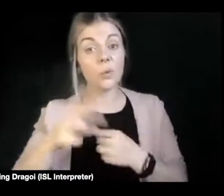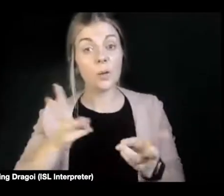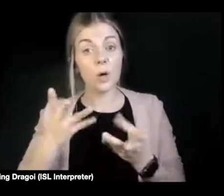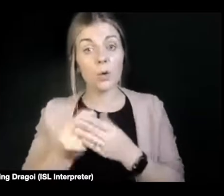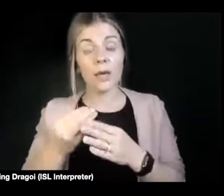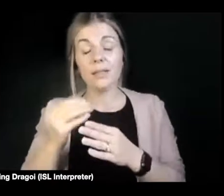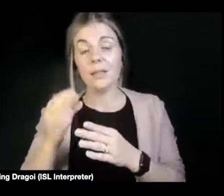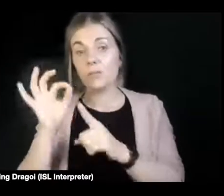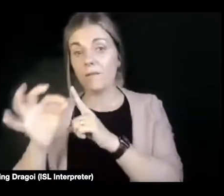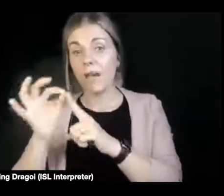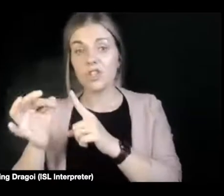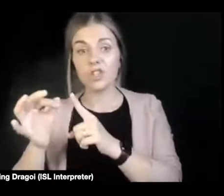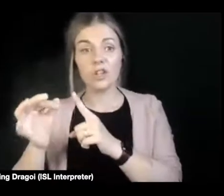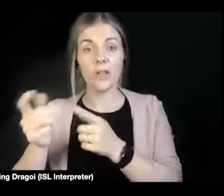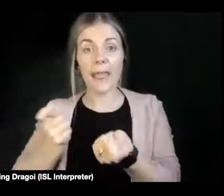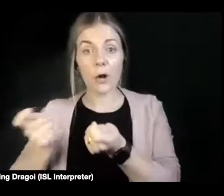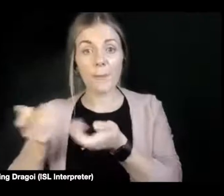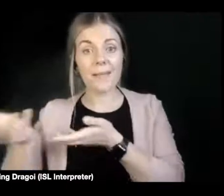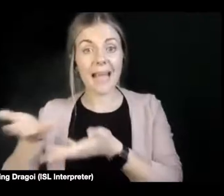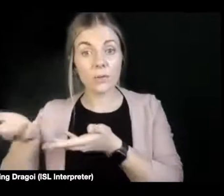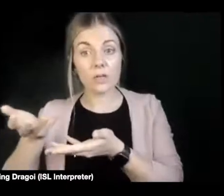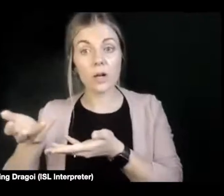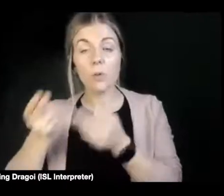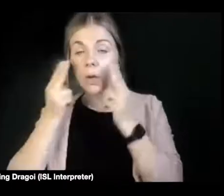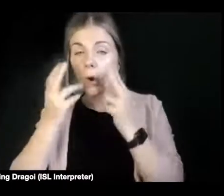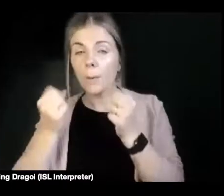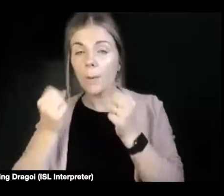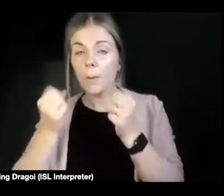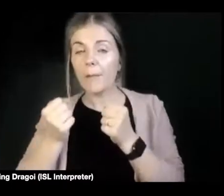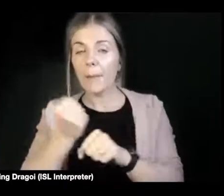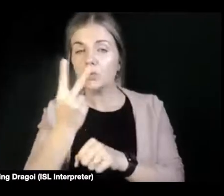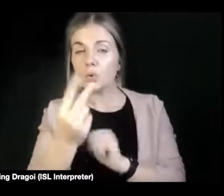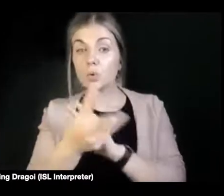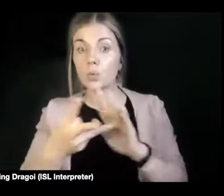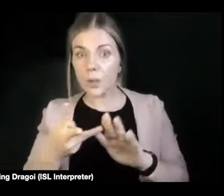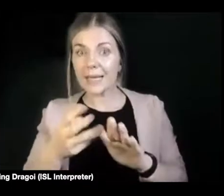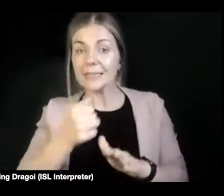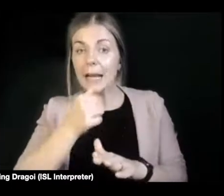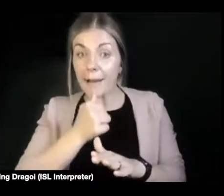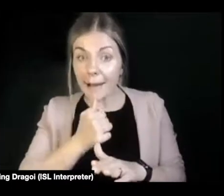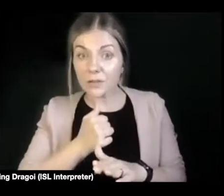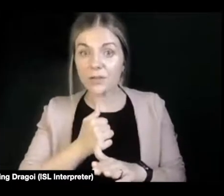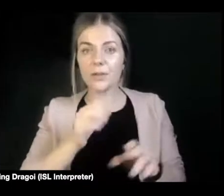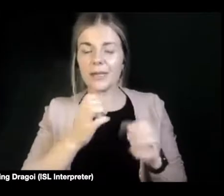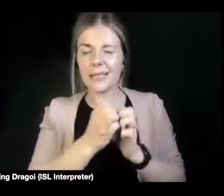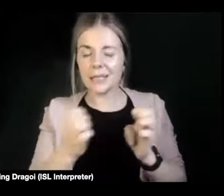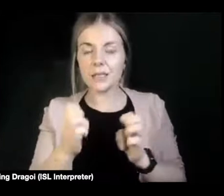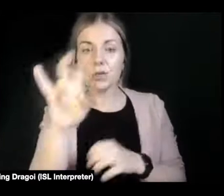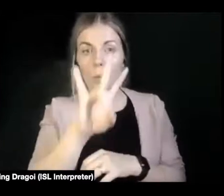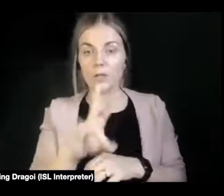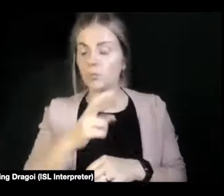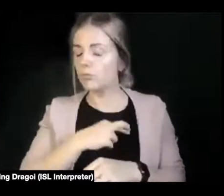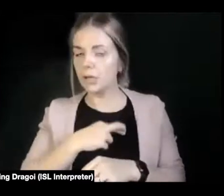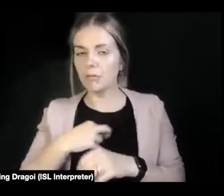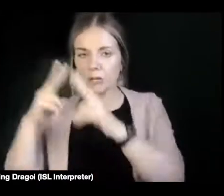such like. And we normally spend about two weeks answering each question and we really, really research it. And then we get back